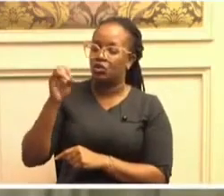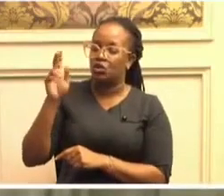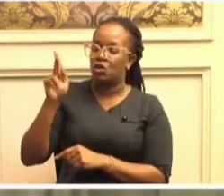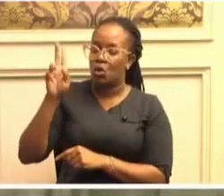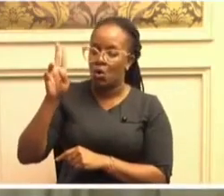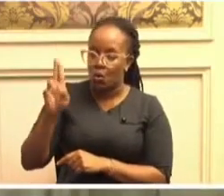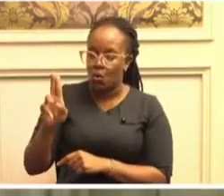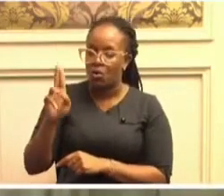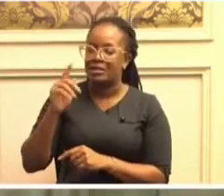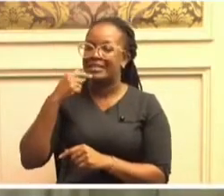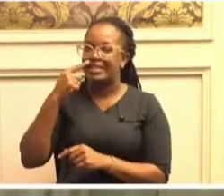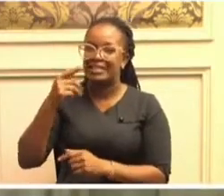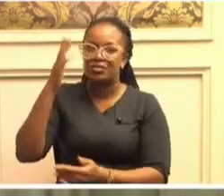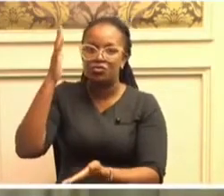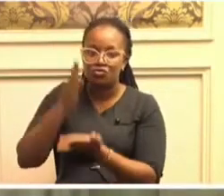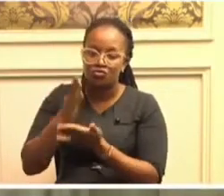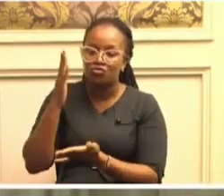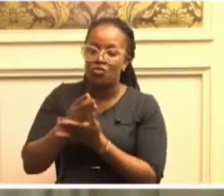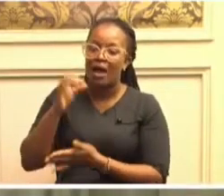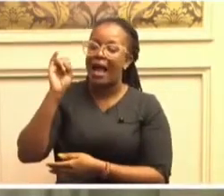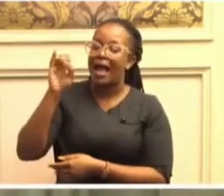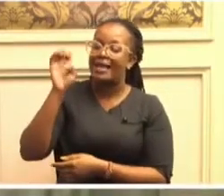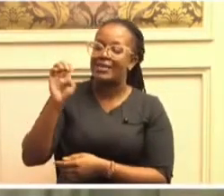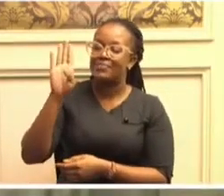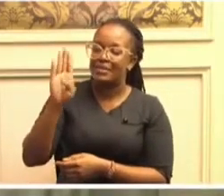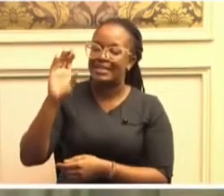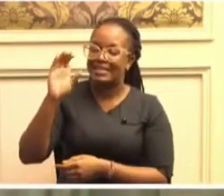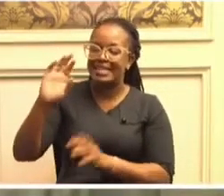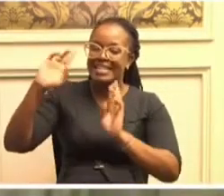IBC is ready to conduct a referendum.